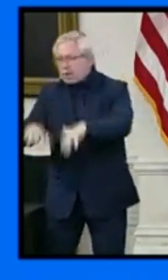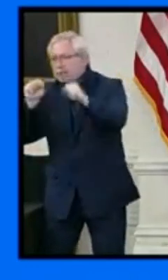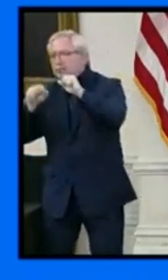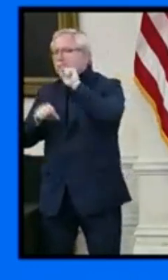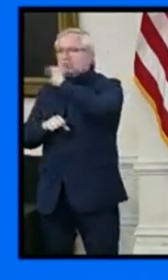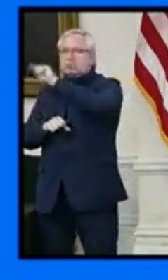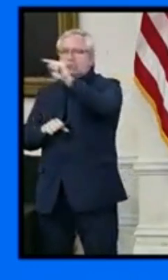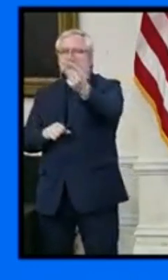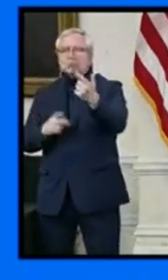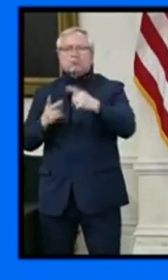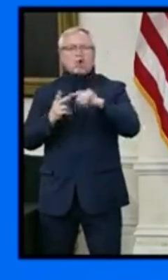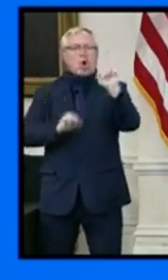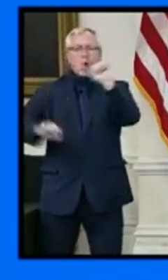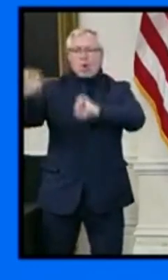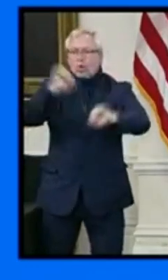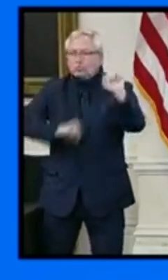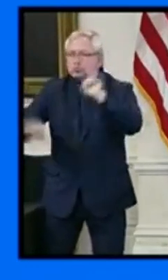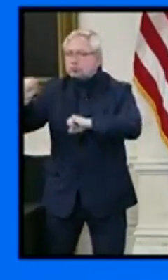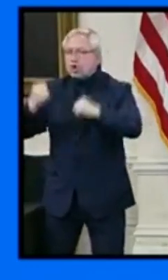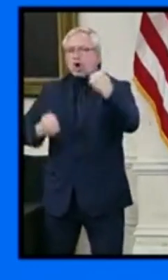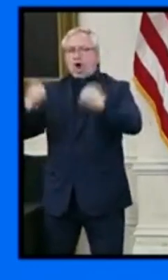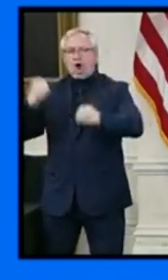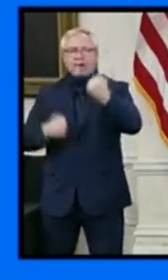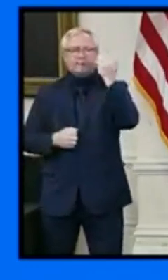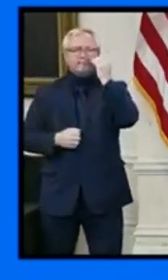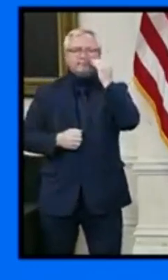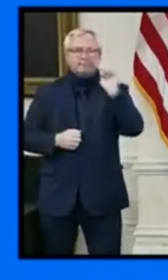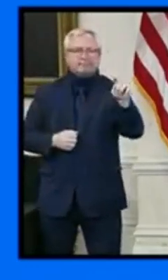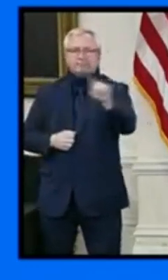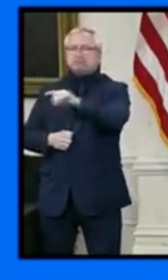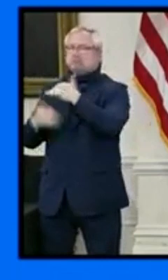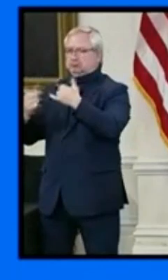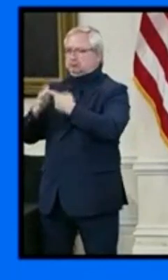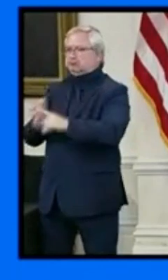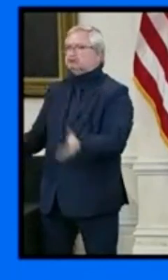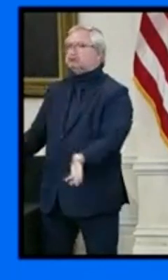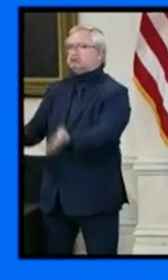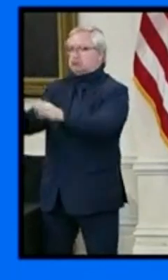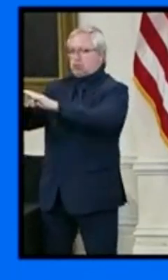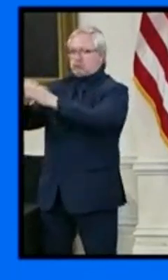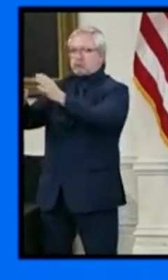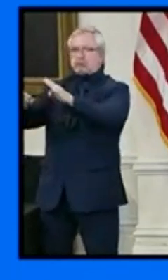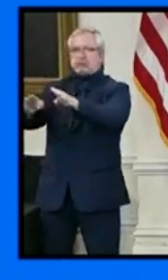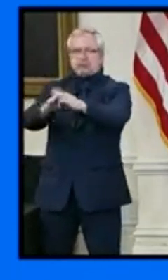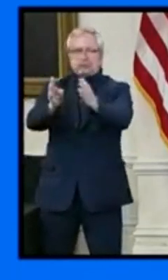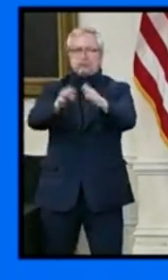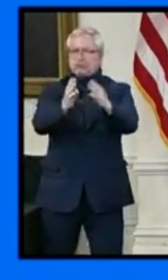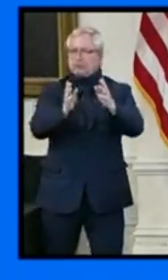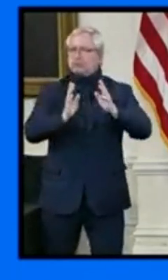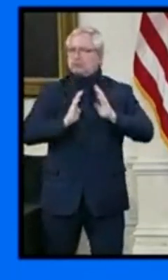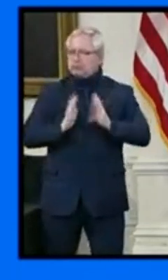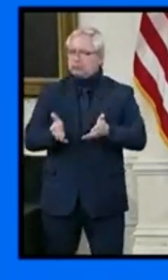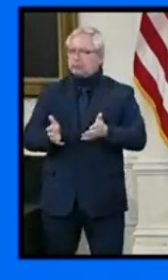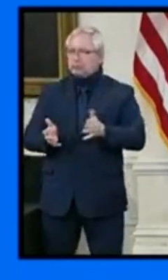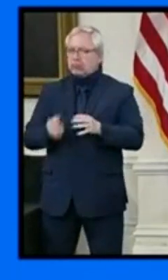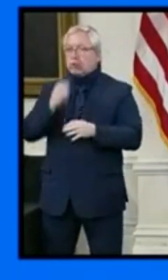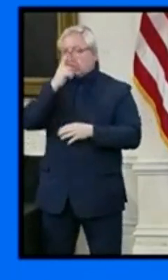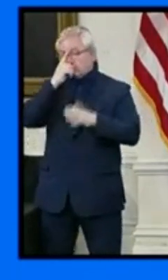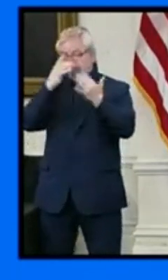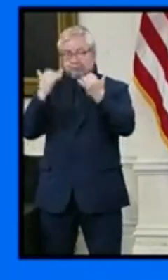Churches and houses of worship may begin to safely hold religious services.